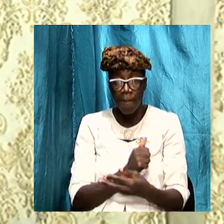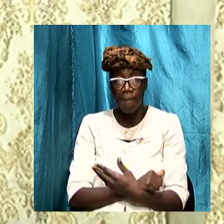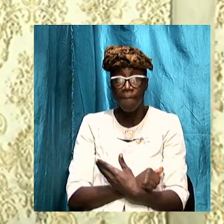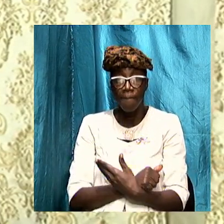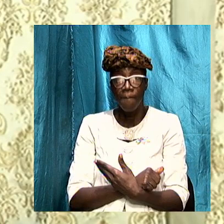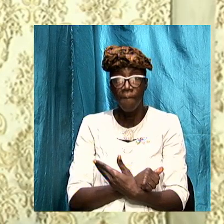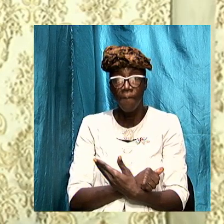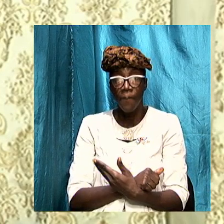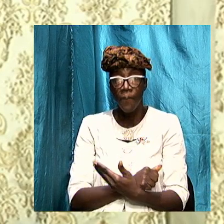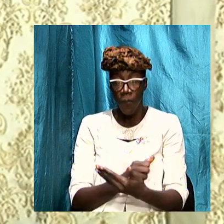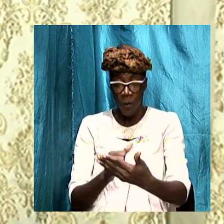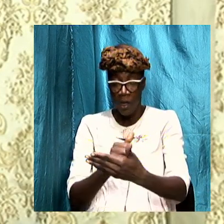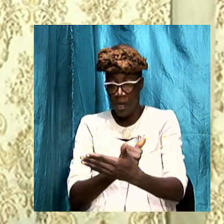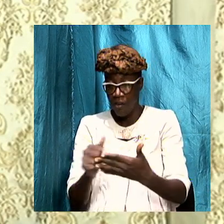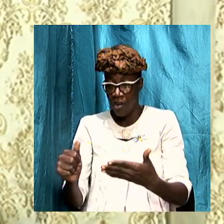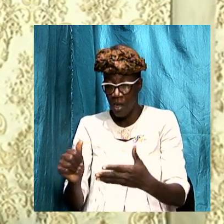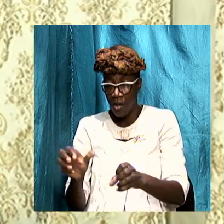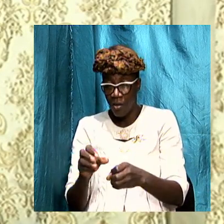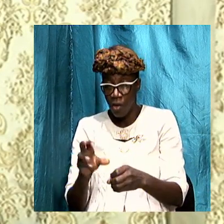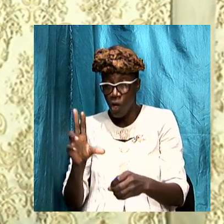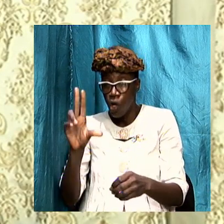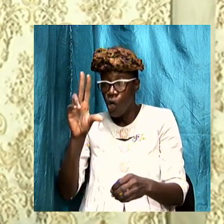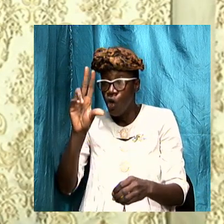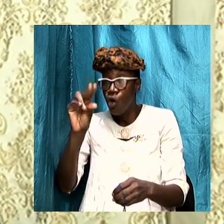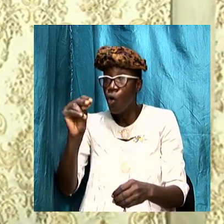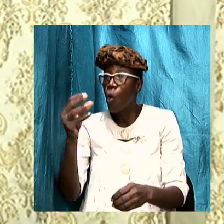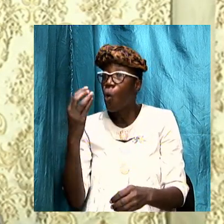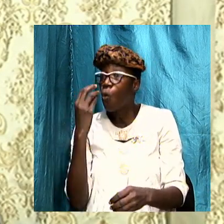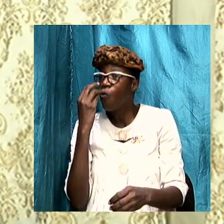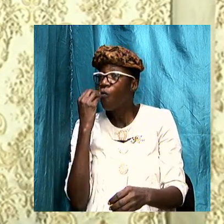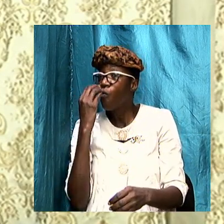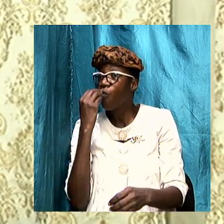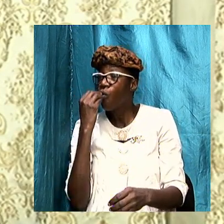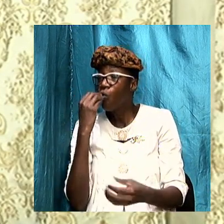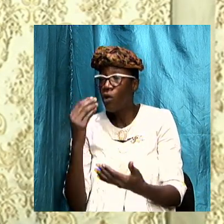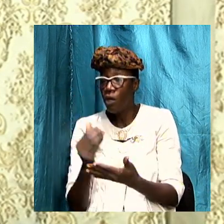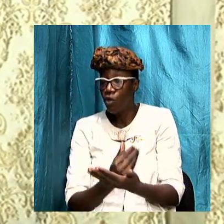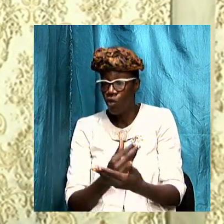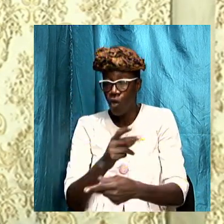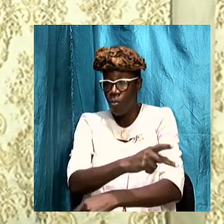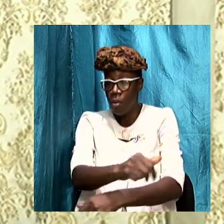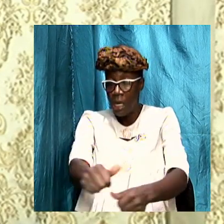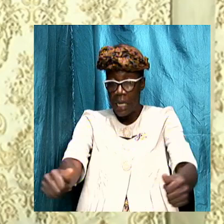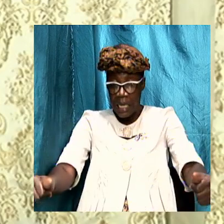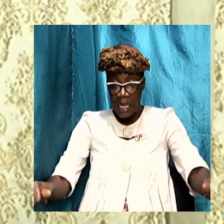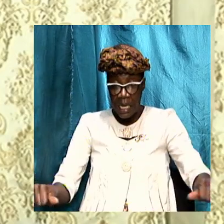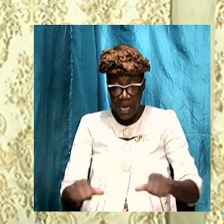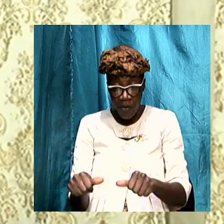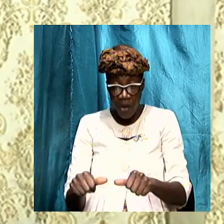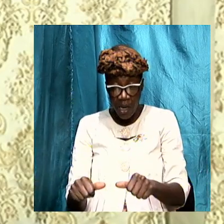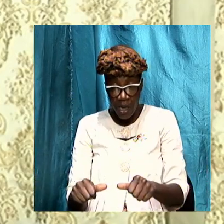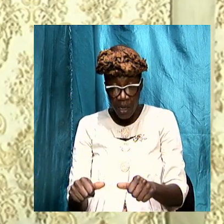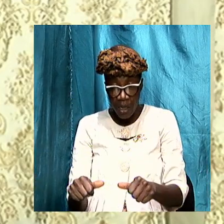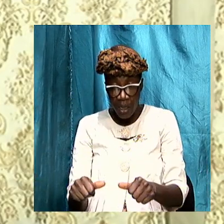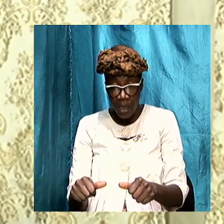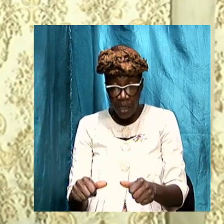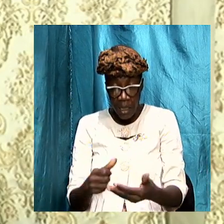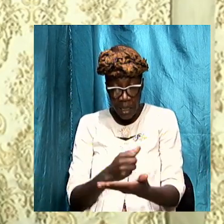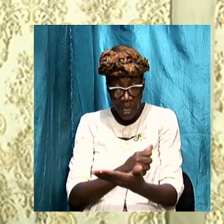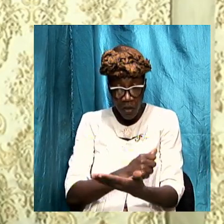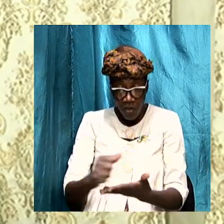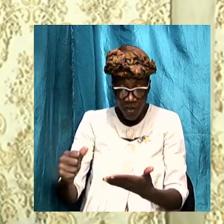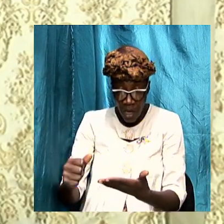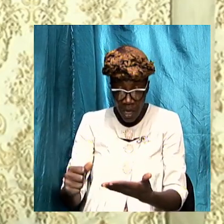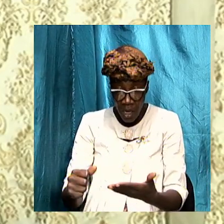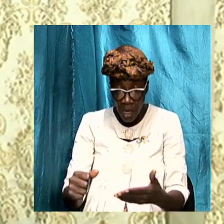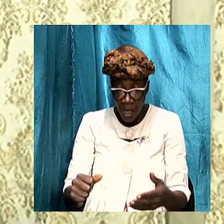cause food to be rationed in some areas the agenda to get rid of people at a certain